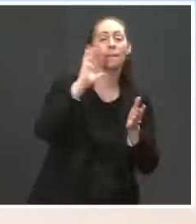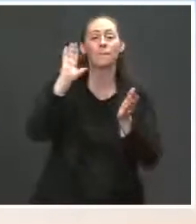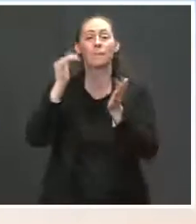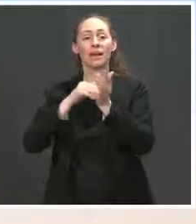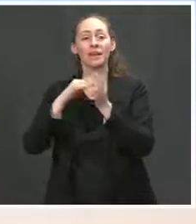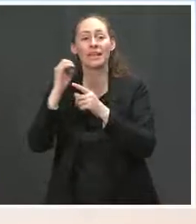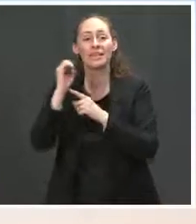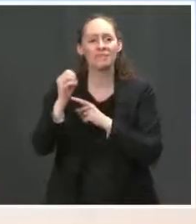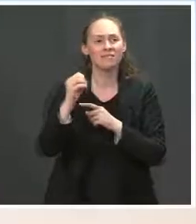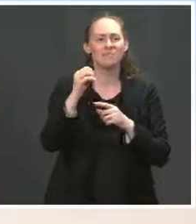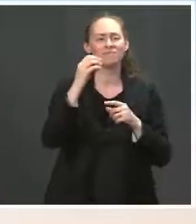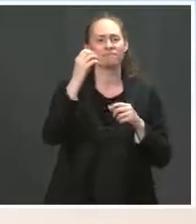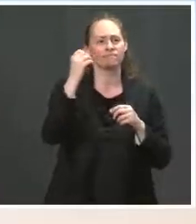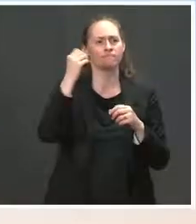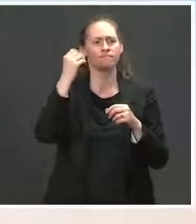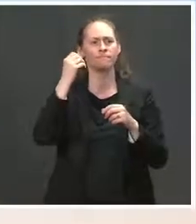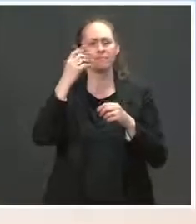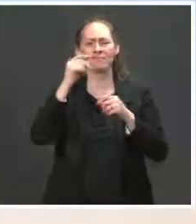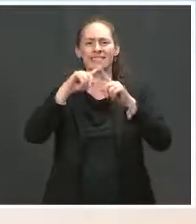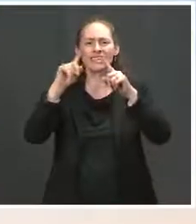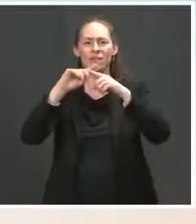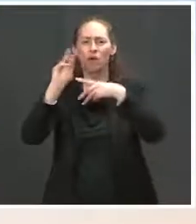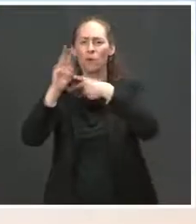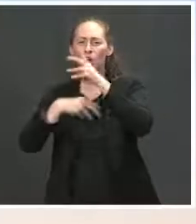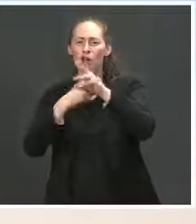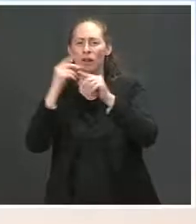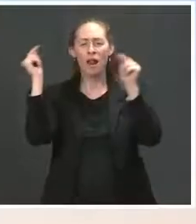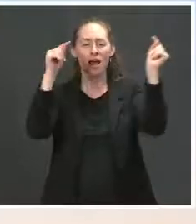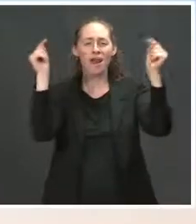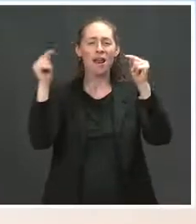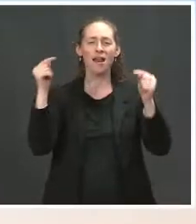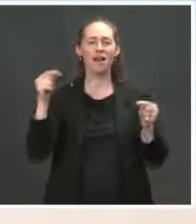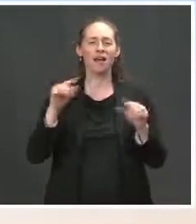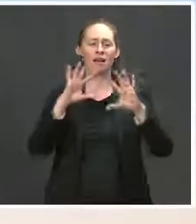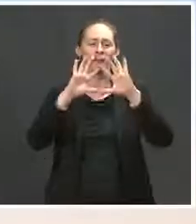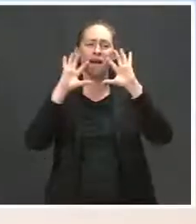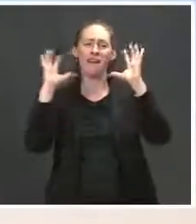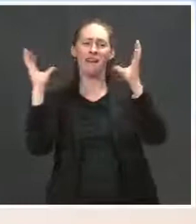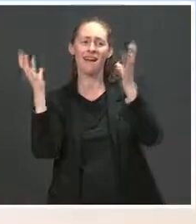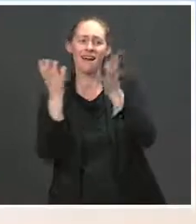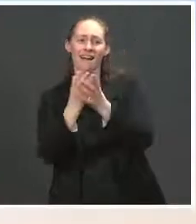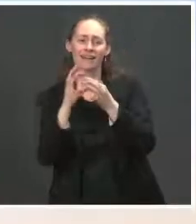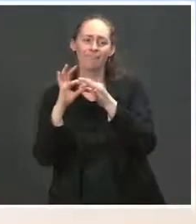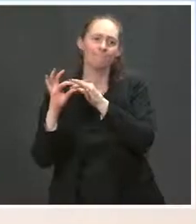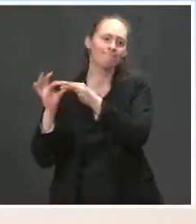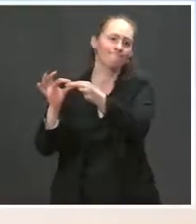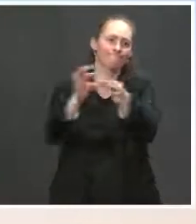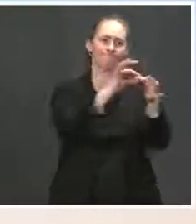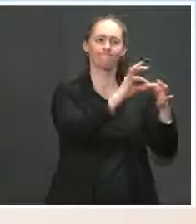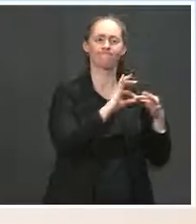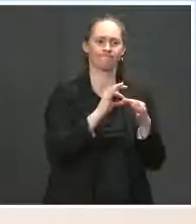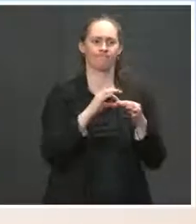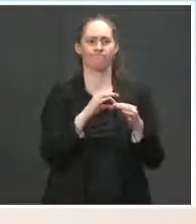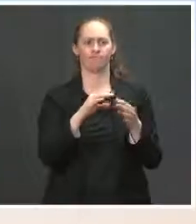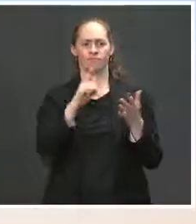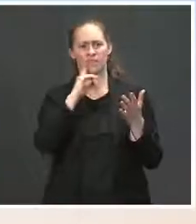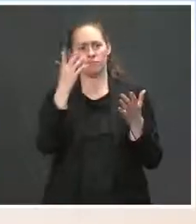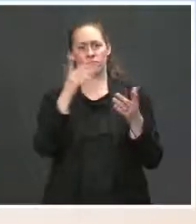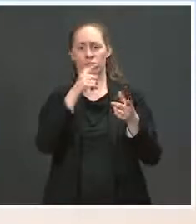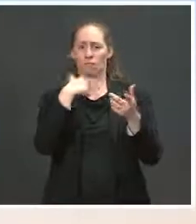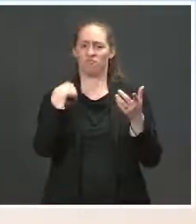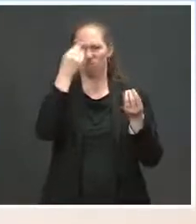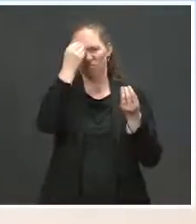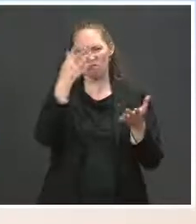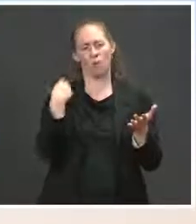parts of the world. And so, while it's all related because it's representing who we are as a country and welcoming people who are